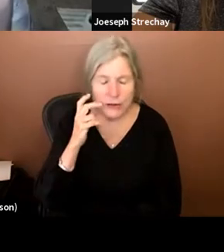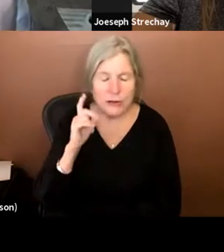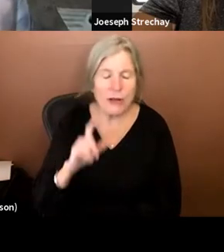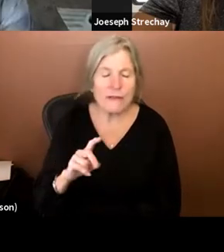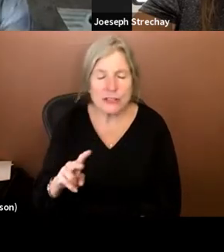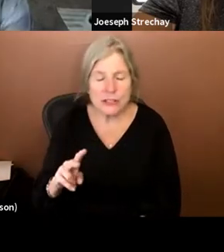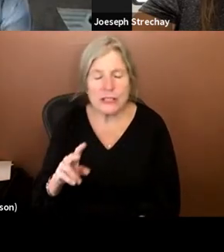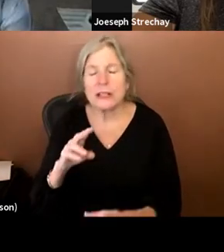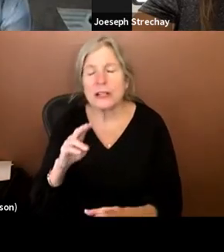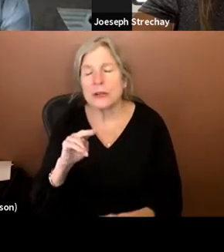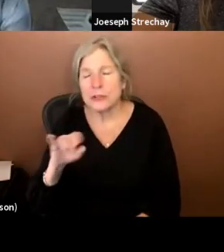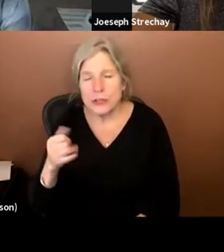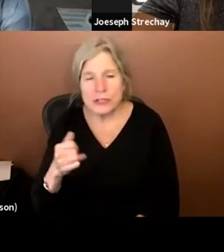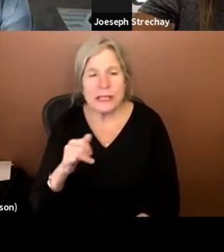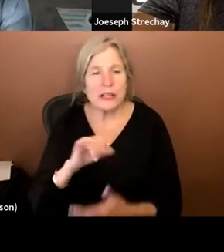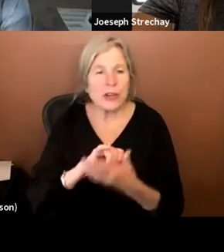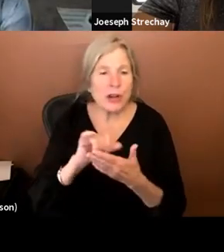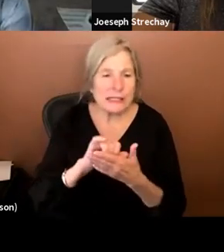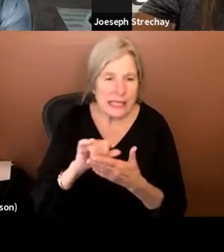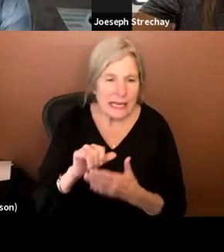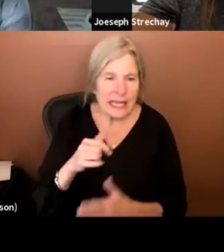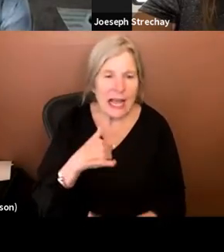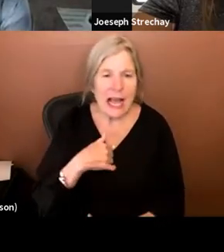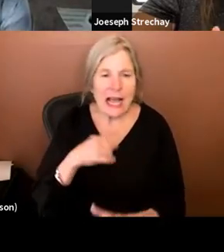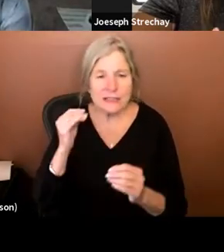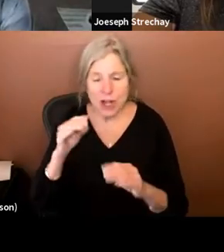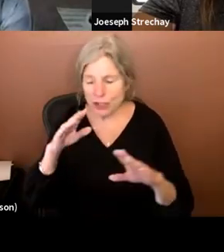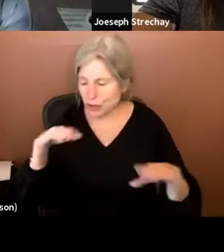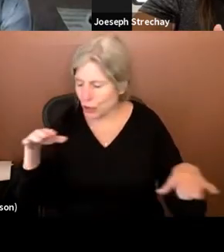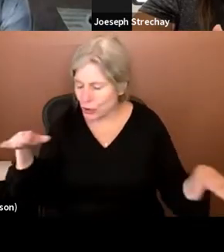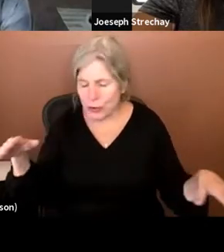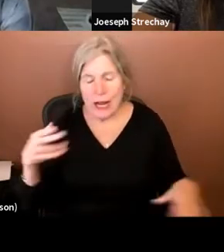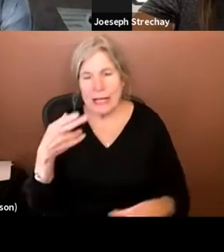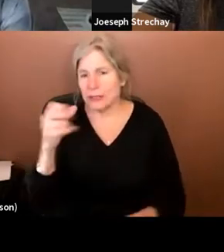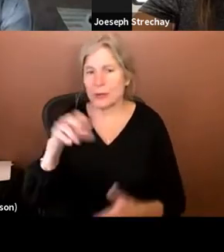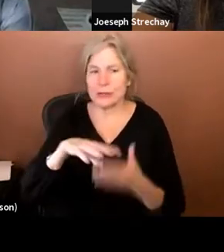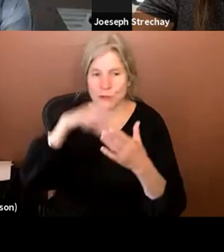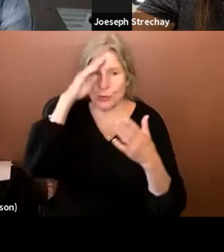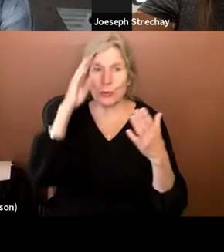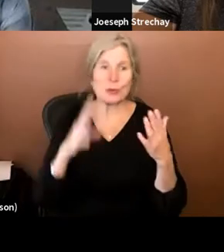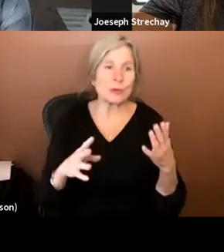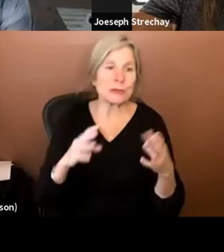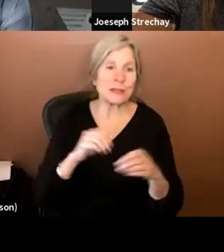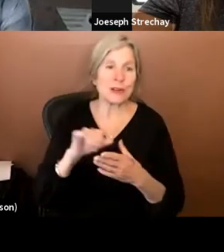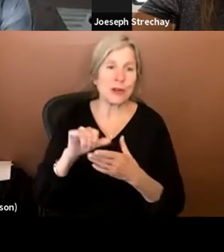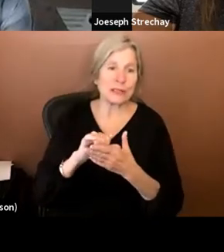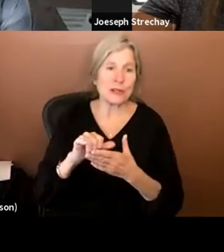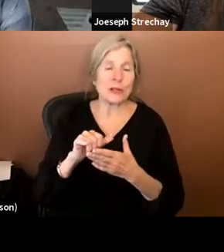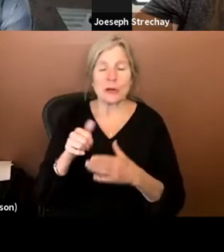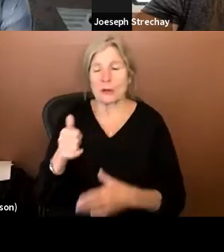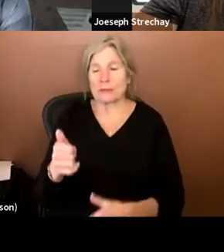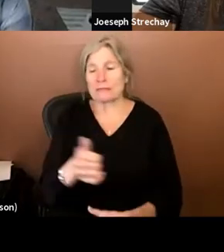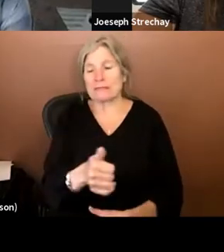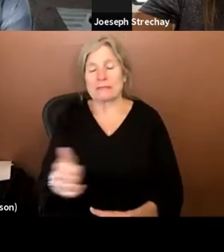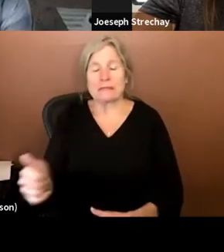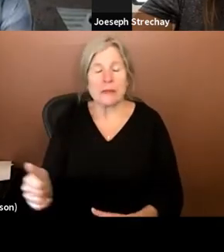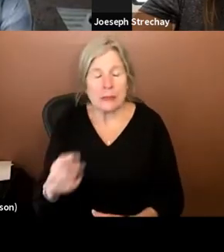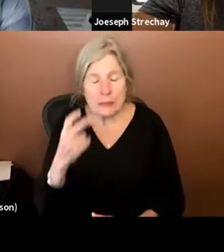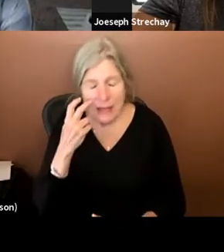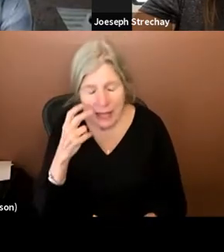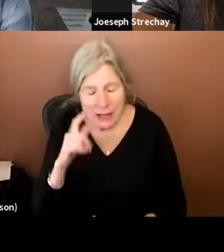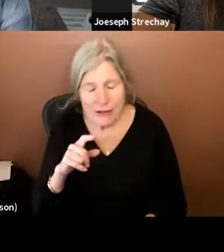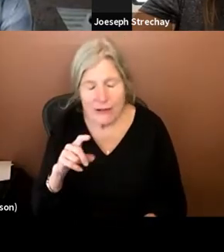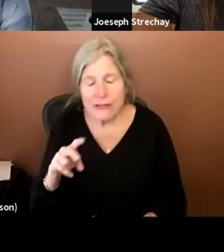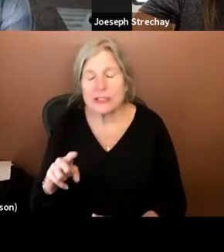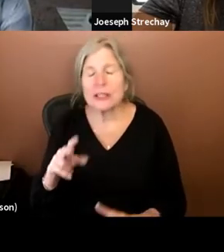in New Jersey and New York city. Uh, I taught children or high school students in New York city who are blind or low vision, uh, state of